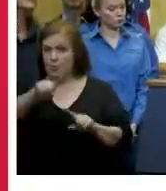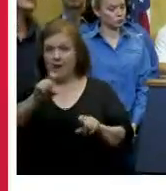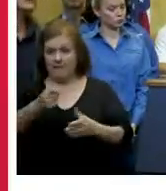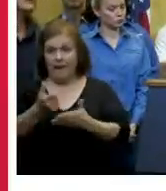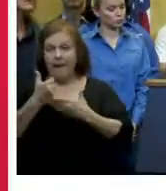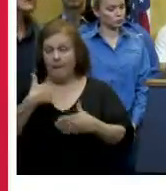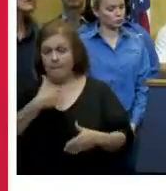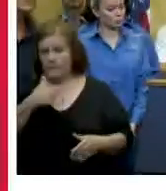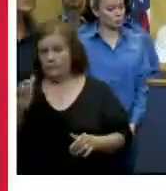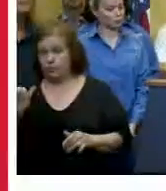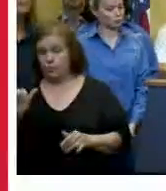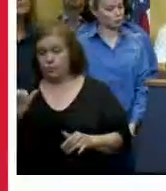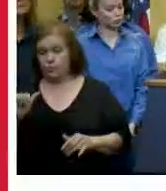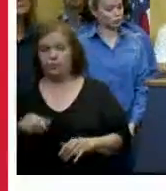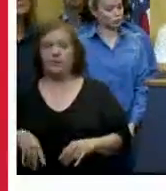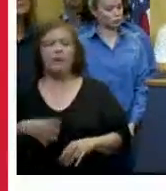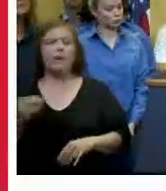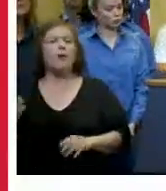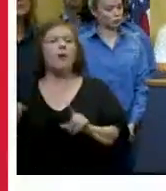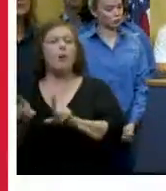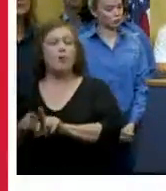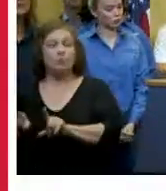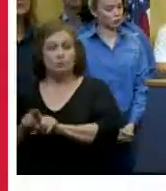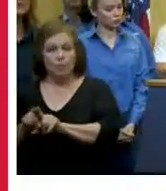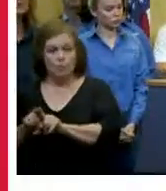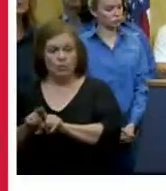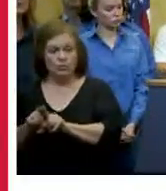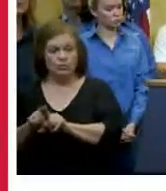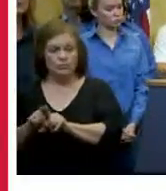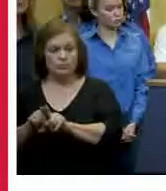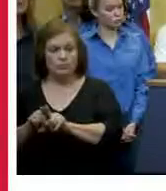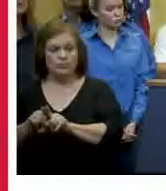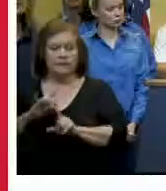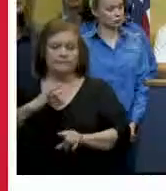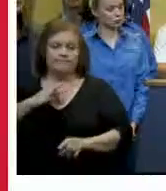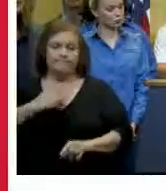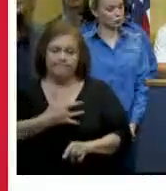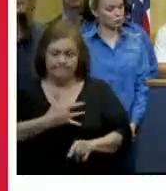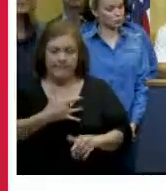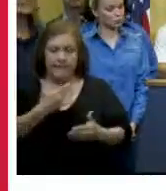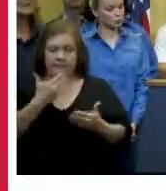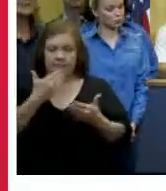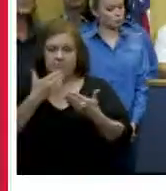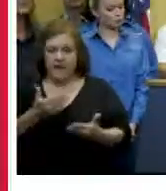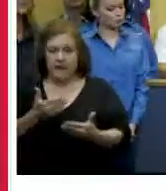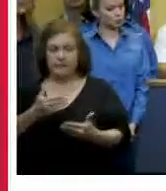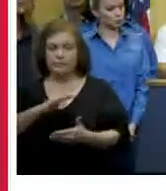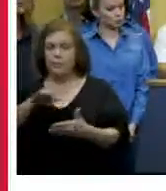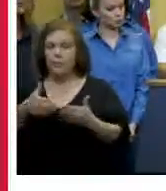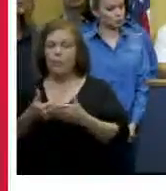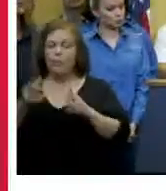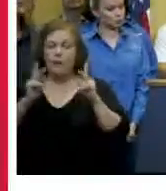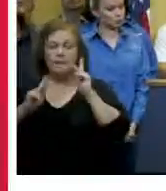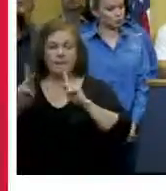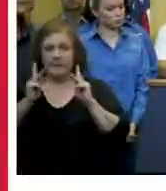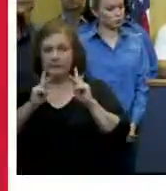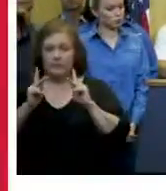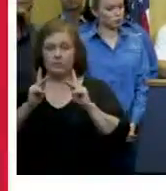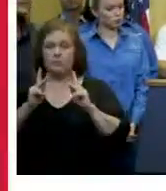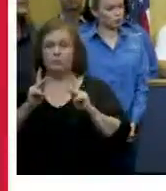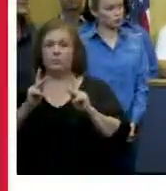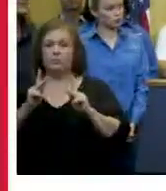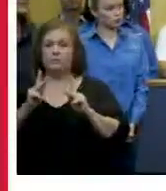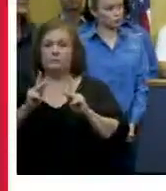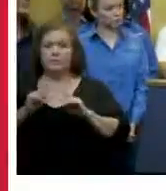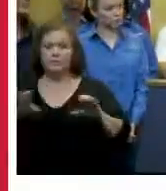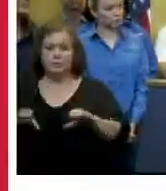help us do that i also want to say an absolute heartfelt thank you to all of the people who have been doing